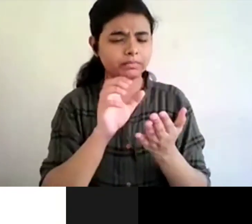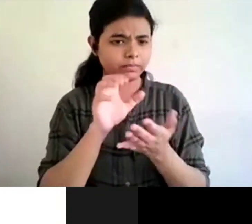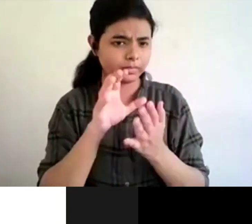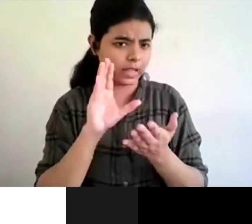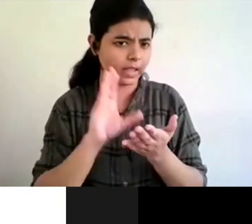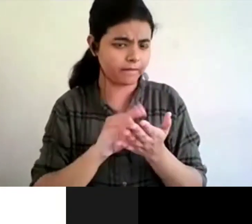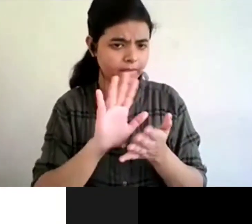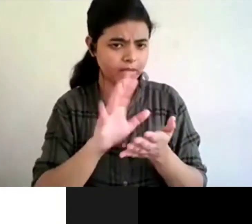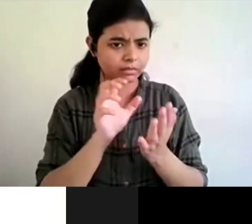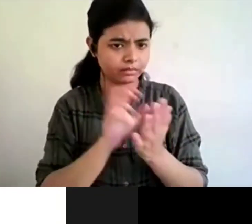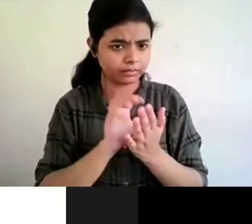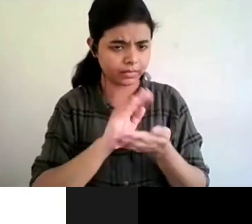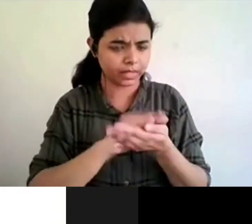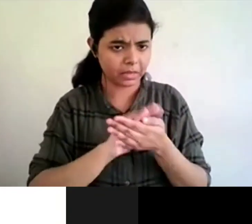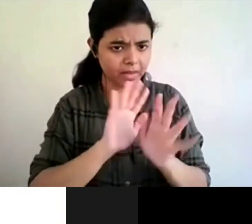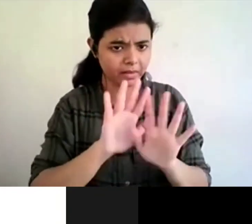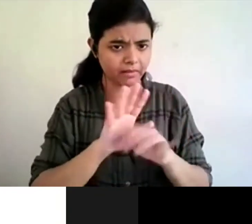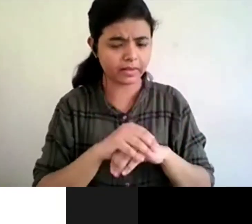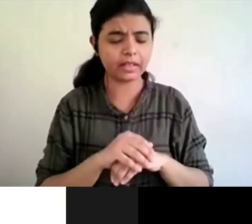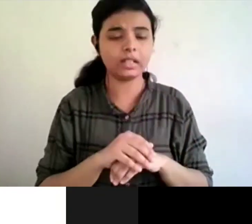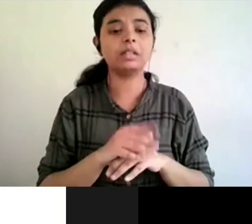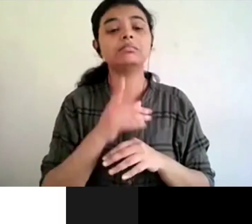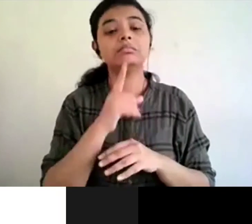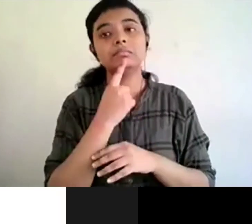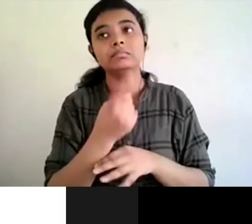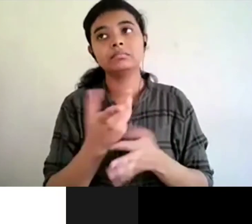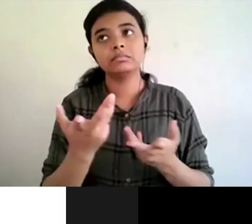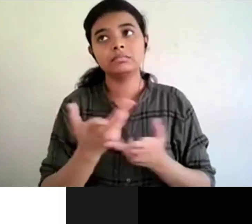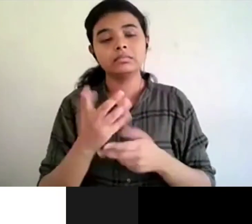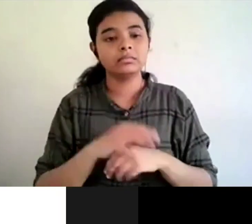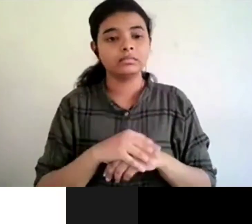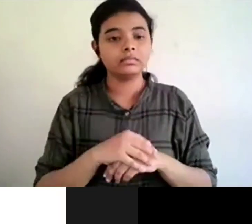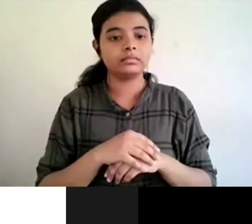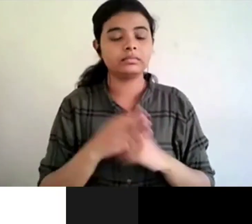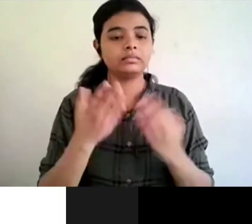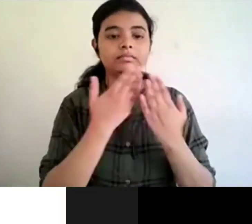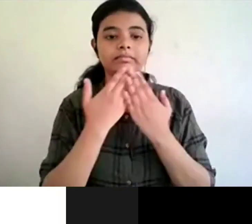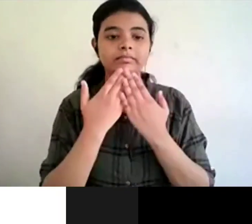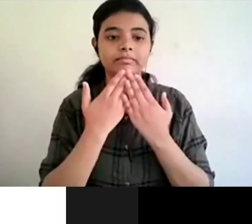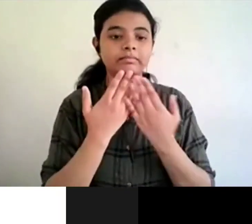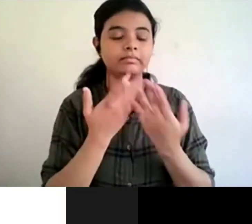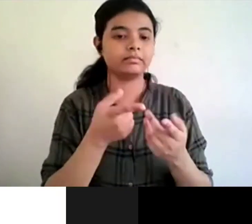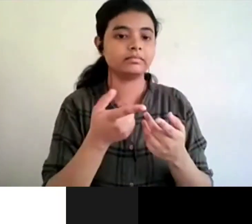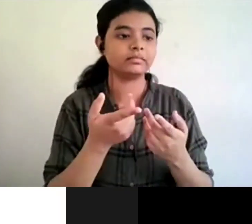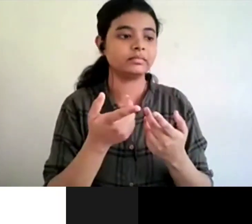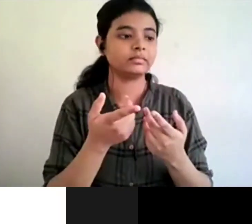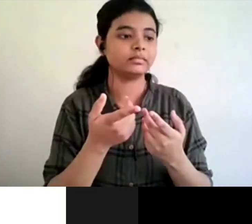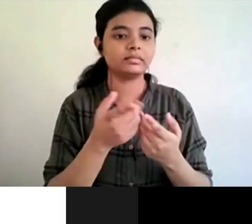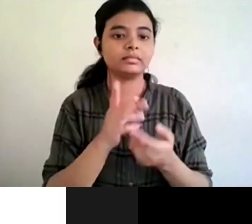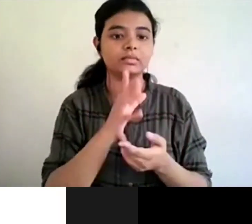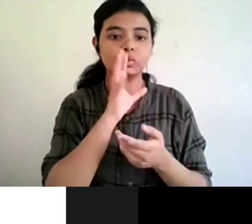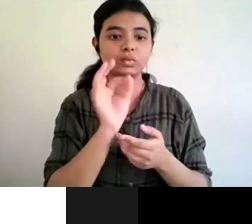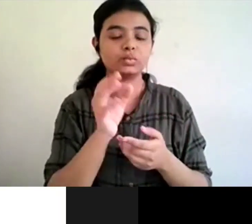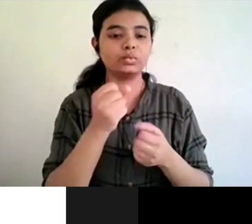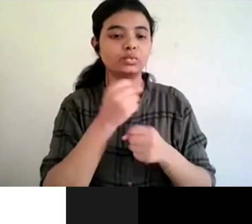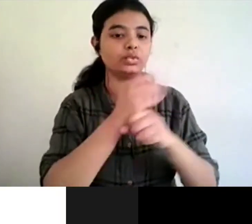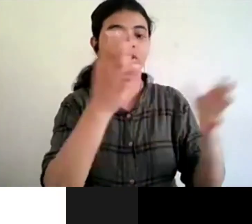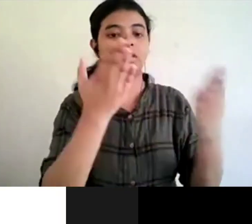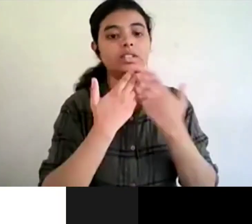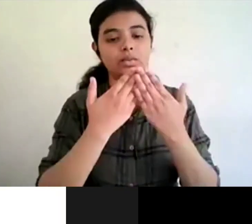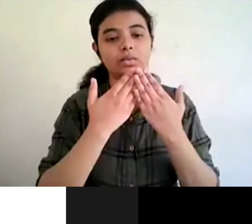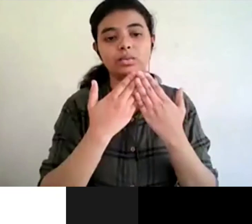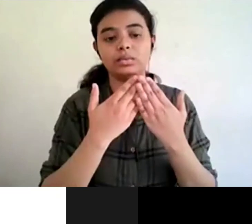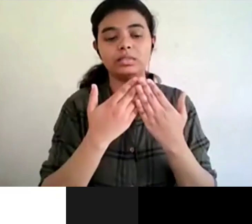so mainstream schools again you see this is this has we have been fighting several battles you know so